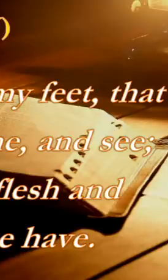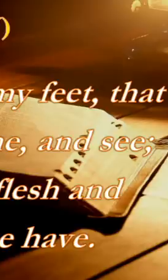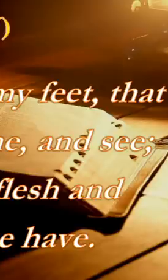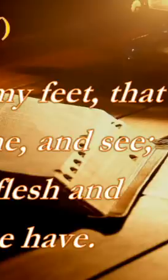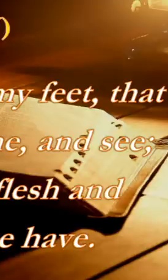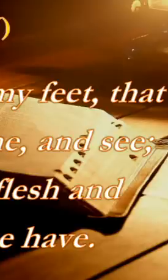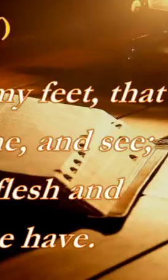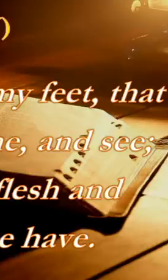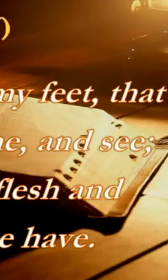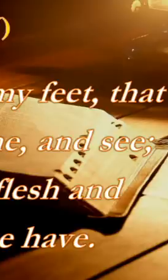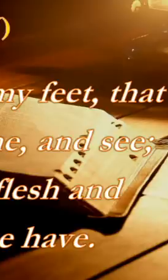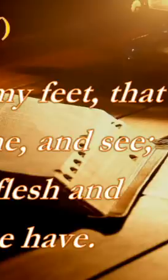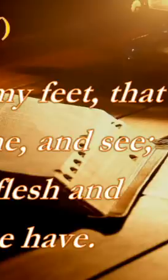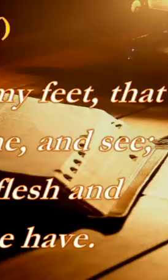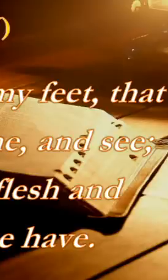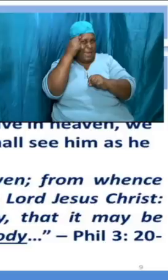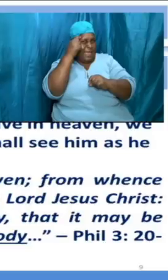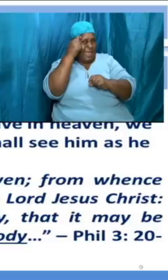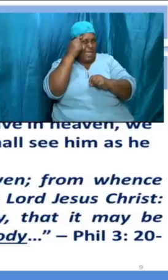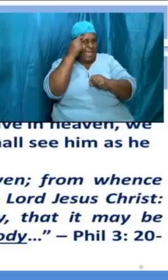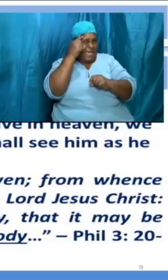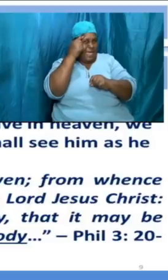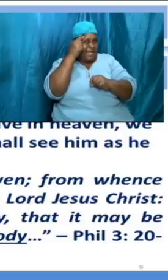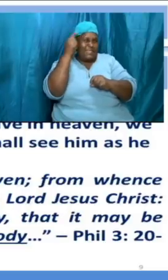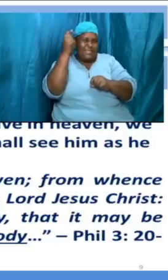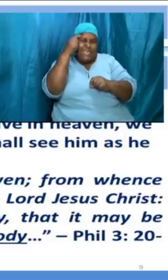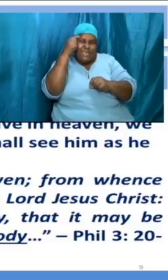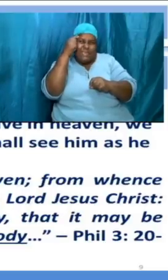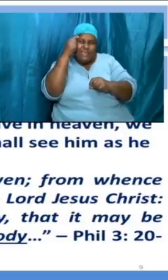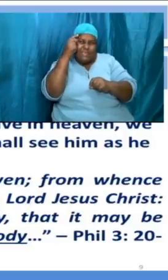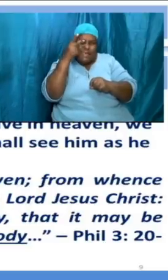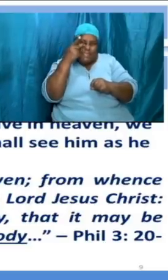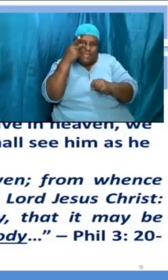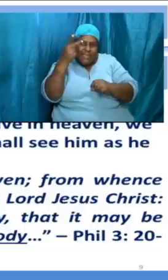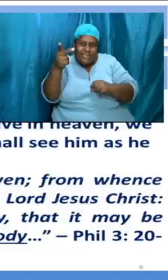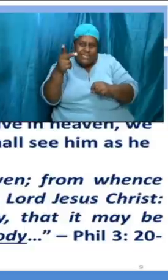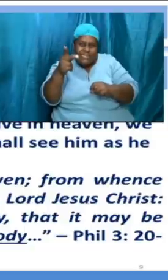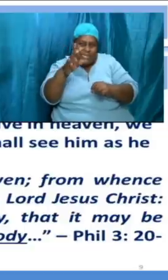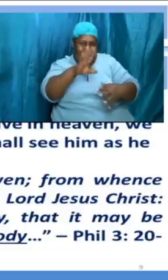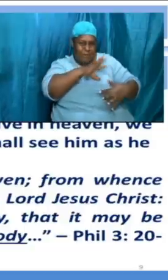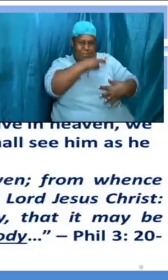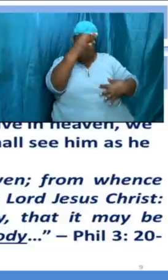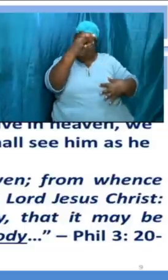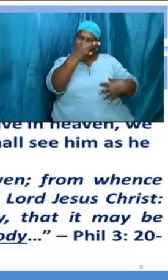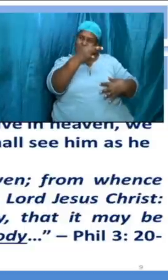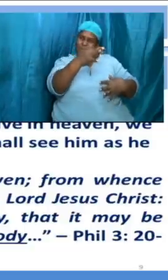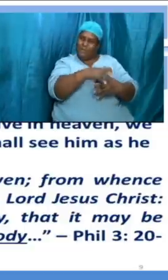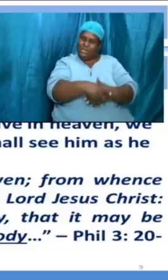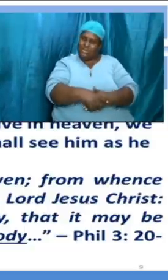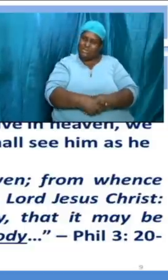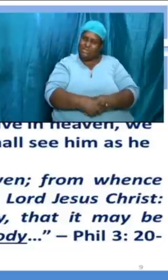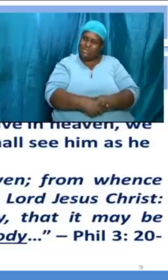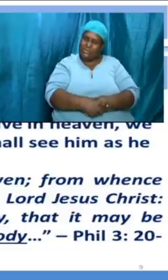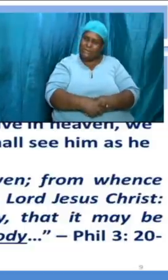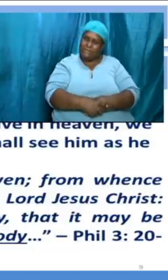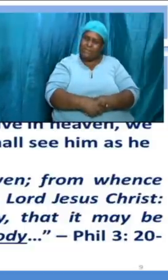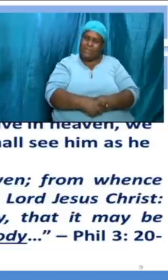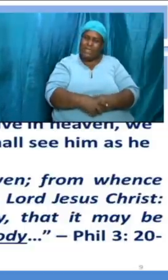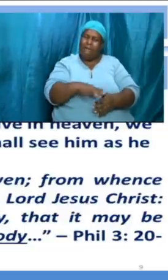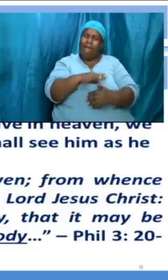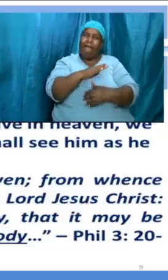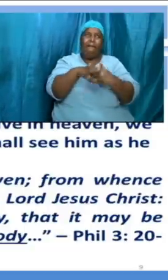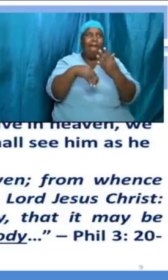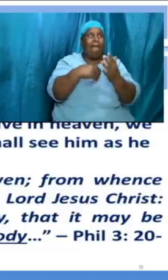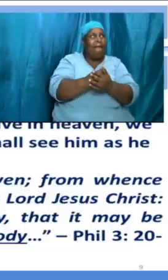minds and they were thinking that they were seeing a spirit they were thinking that they were seeing a ghost all kind of